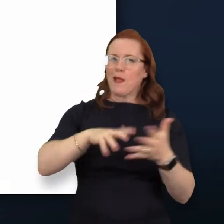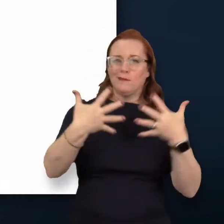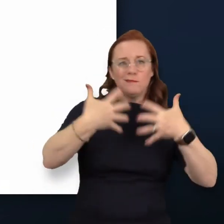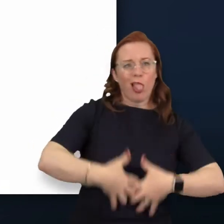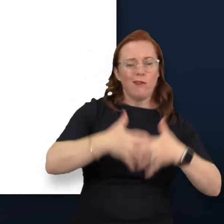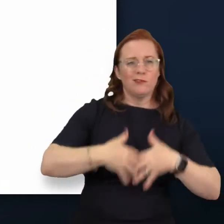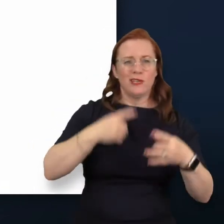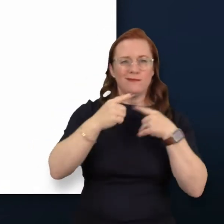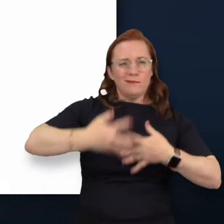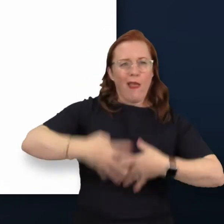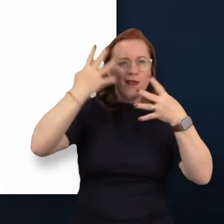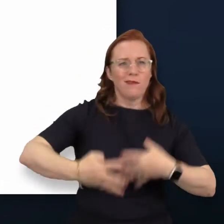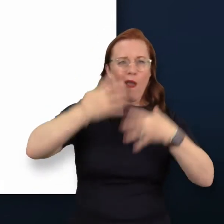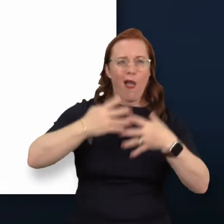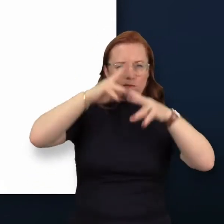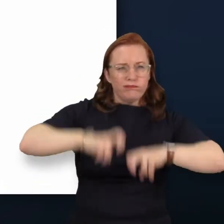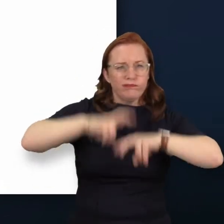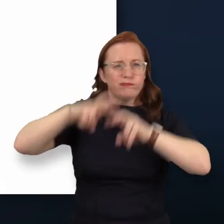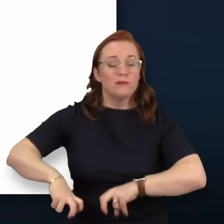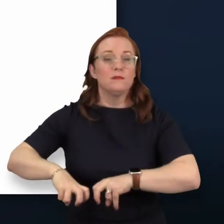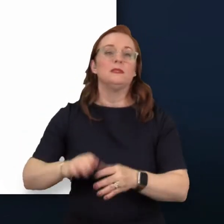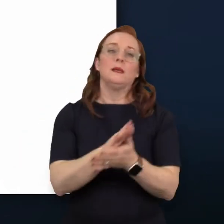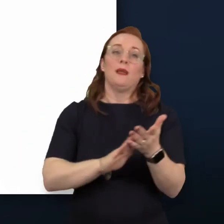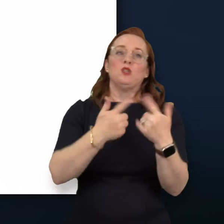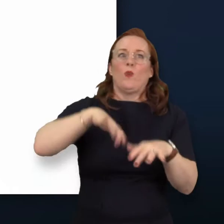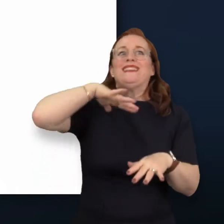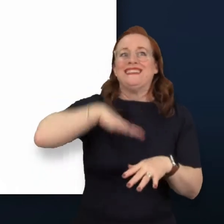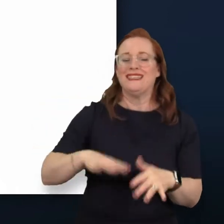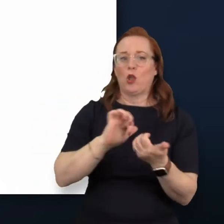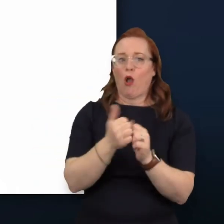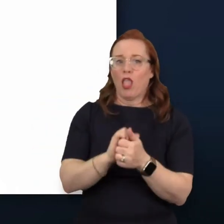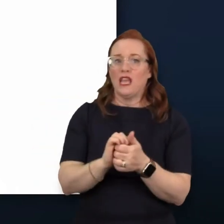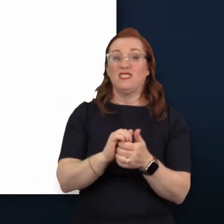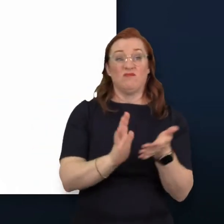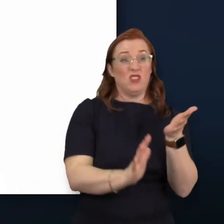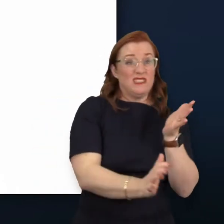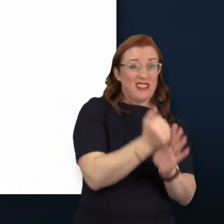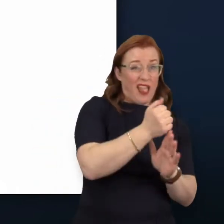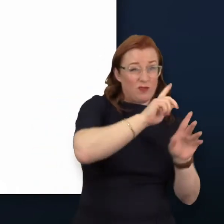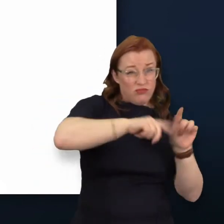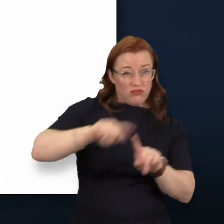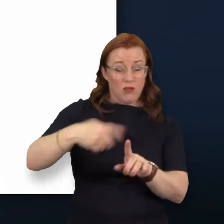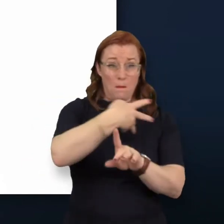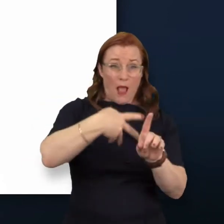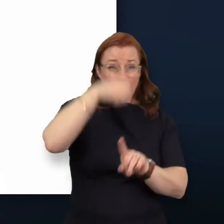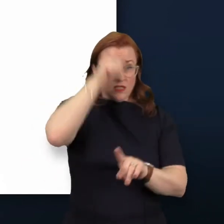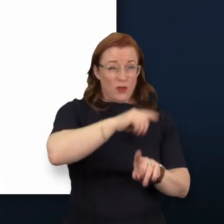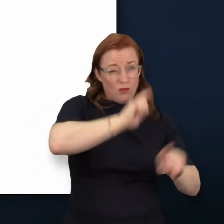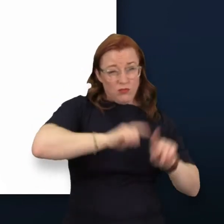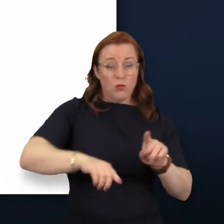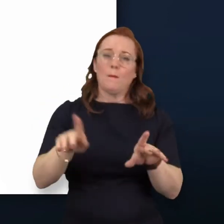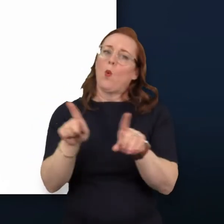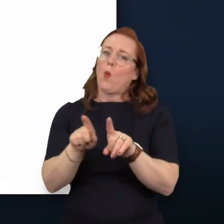and data and intelligence. This means we need colleagues not just with different skills, backgrounds and experiences,